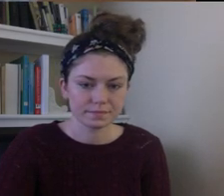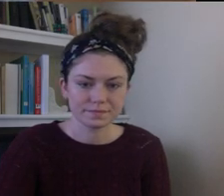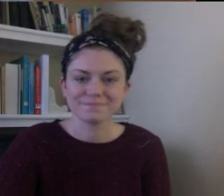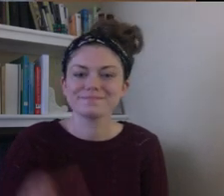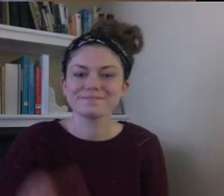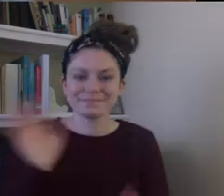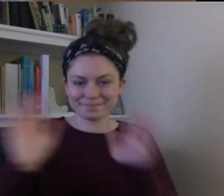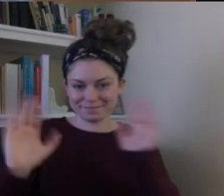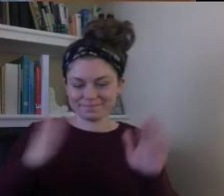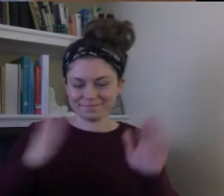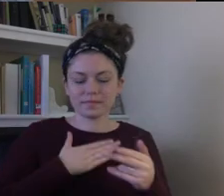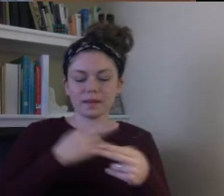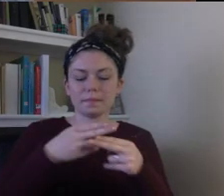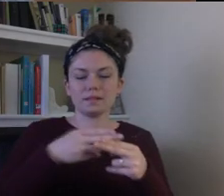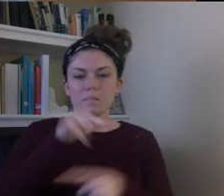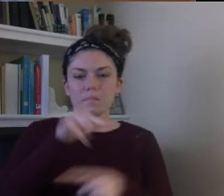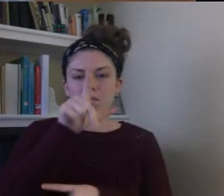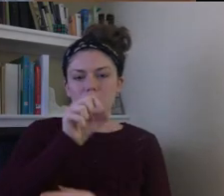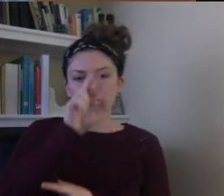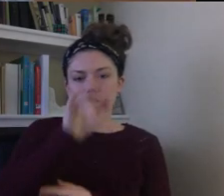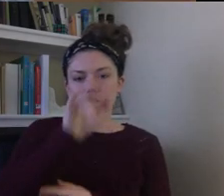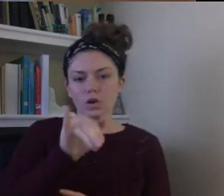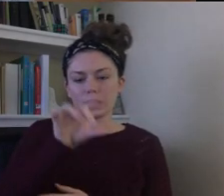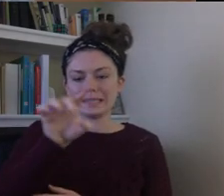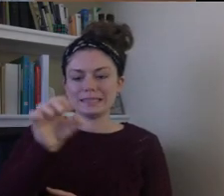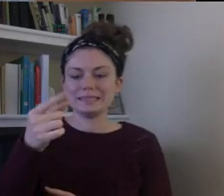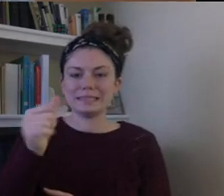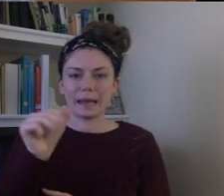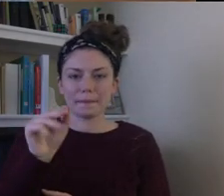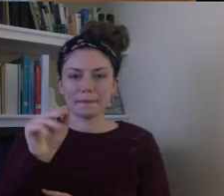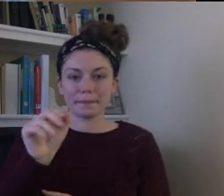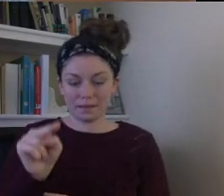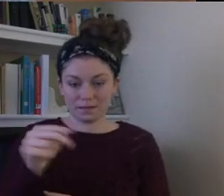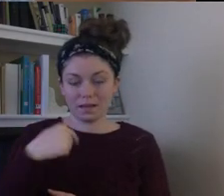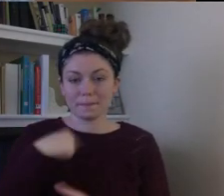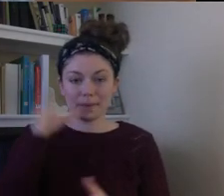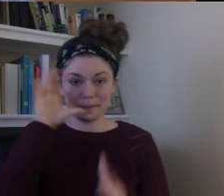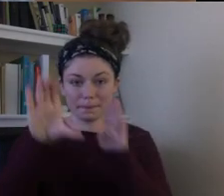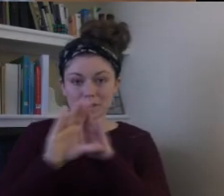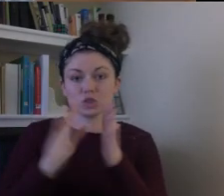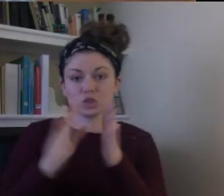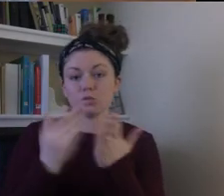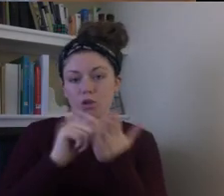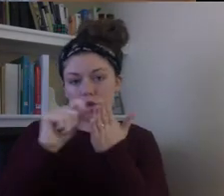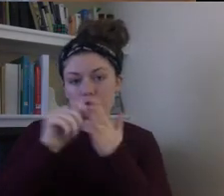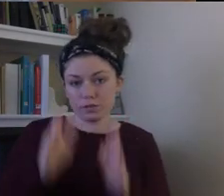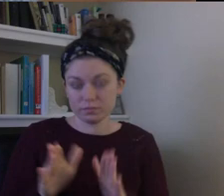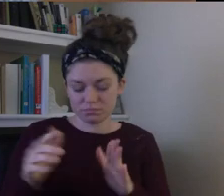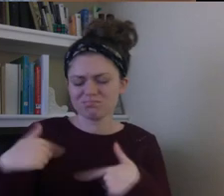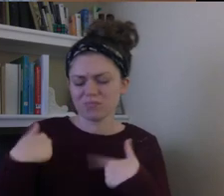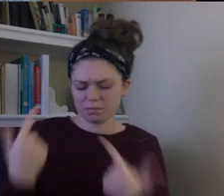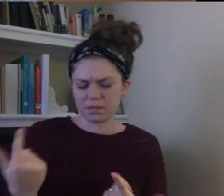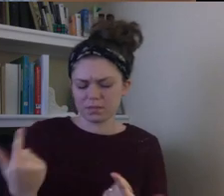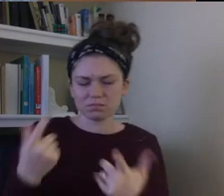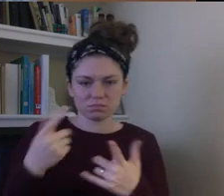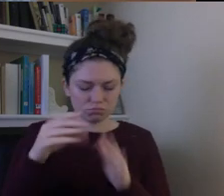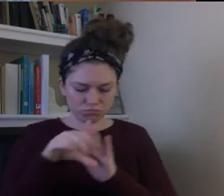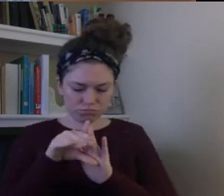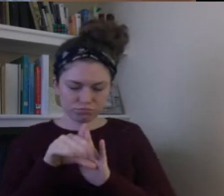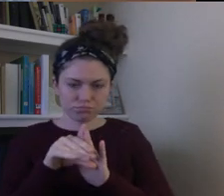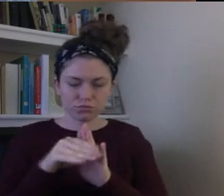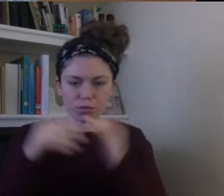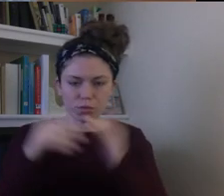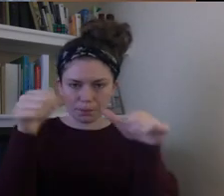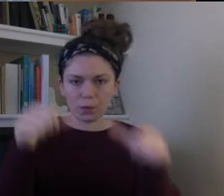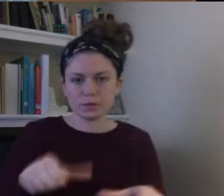Hi, I'm Lori Degman. I'm a picture book author. I've been reading my books on my YouTube channel for kids to enjoy while